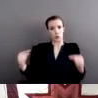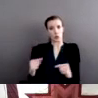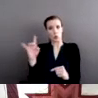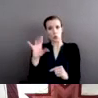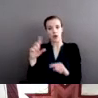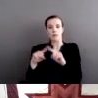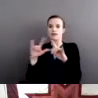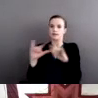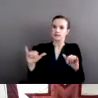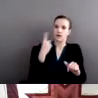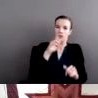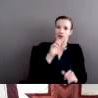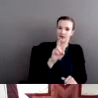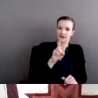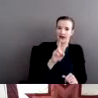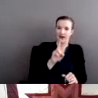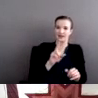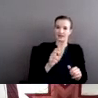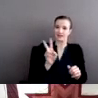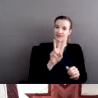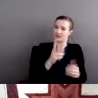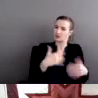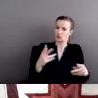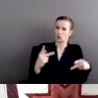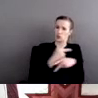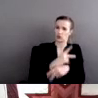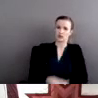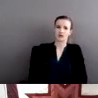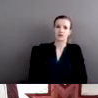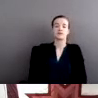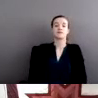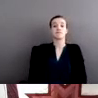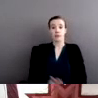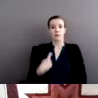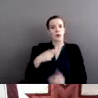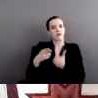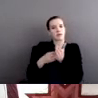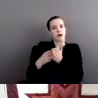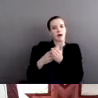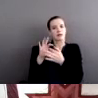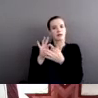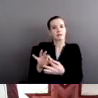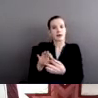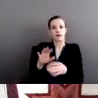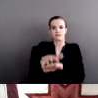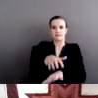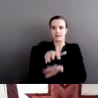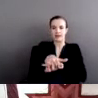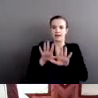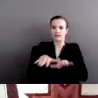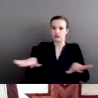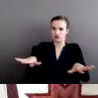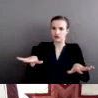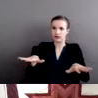We also have to be honest when we talk about native children and the brainwashing policy instituted by